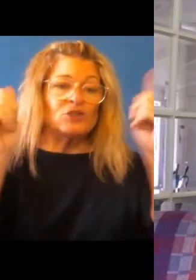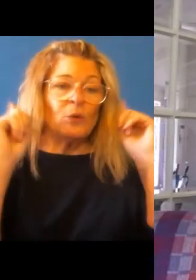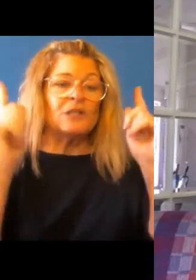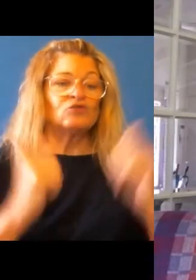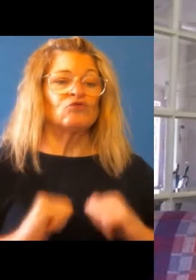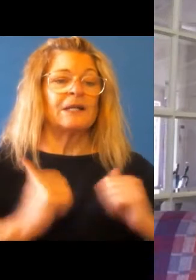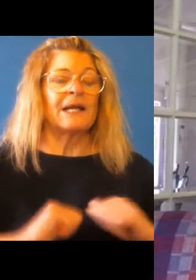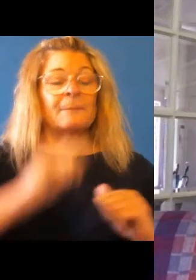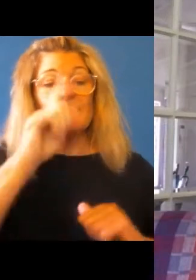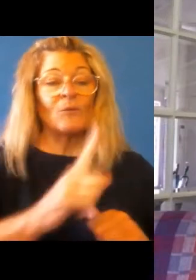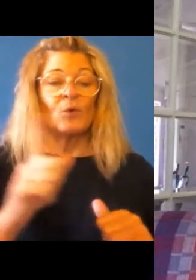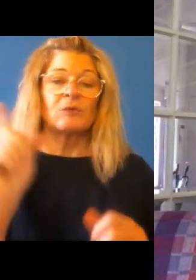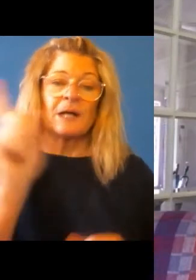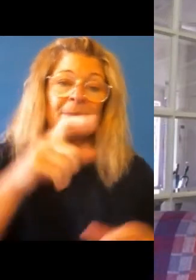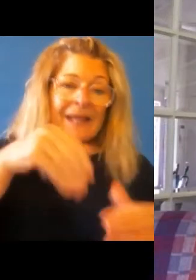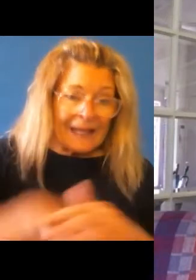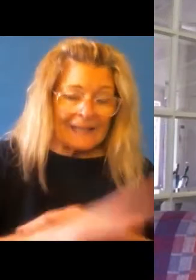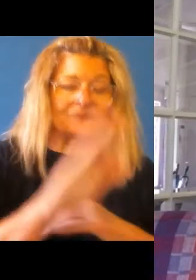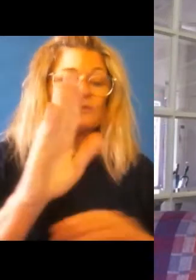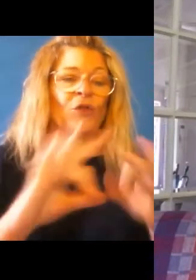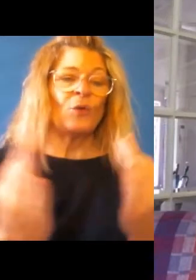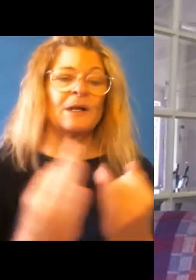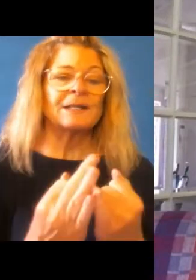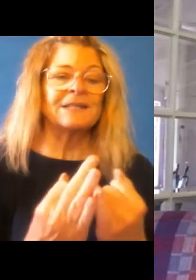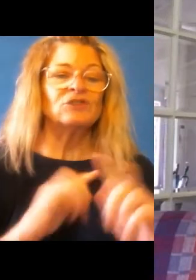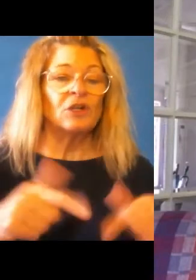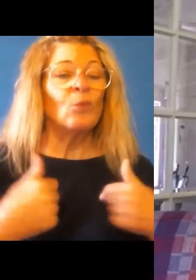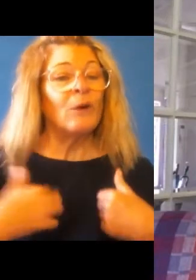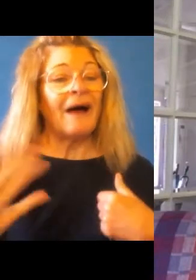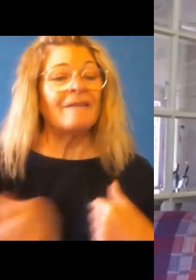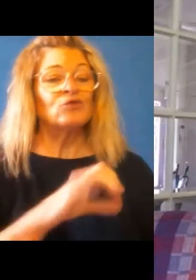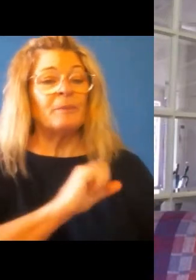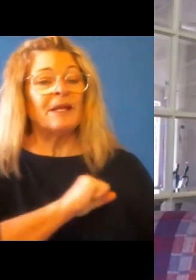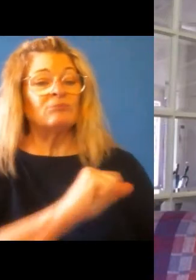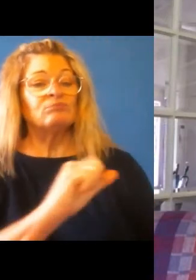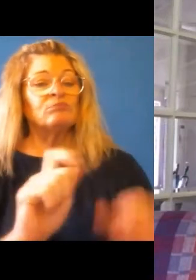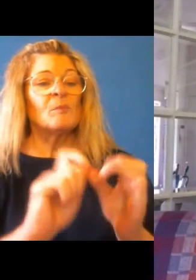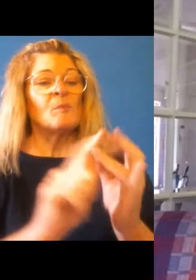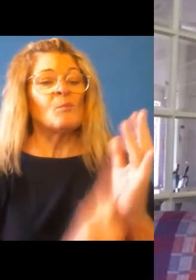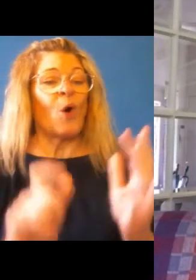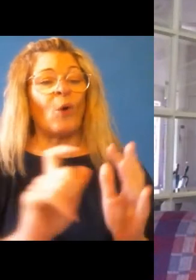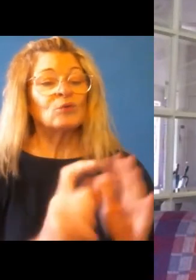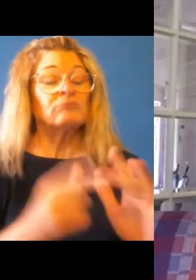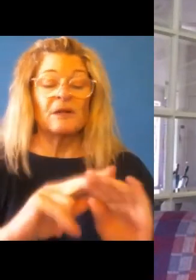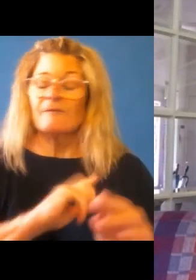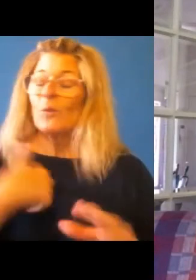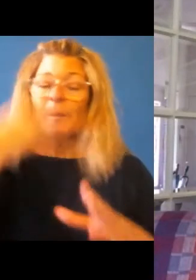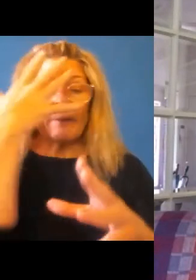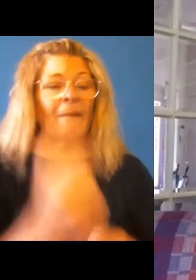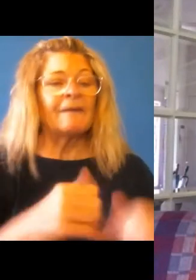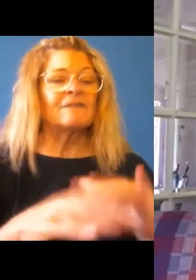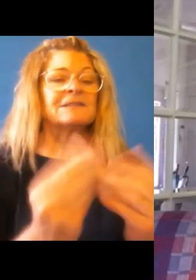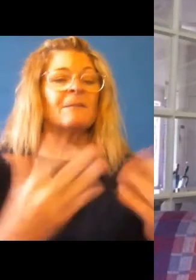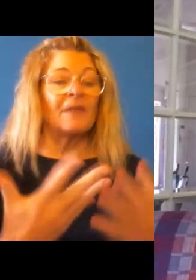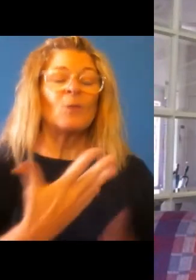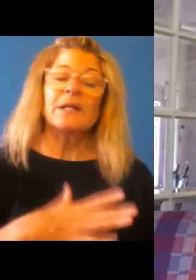to ELs and, and, and other levels that we have to be bold. And if we believe in something, we have to present it, we have to argue